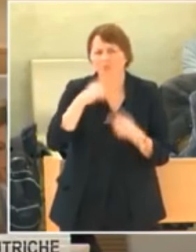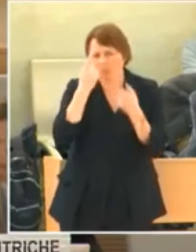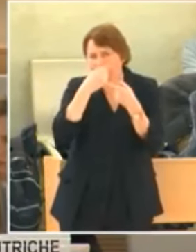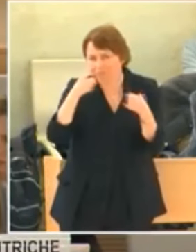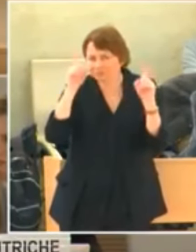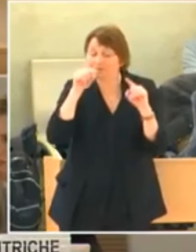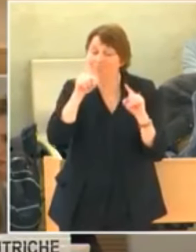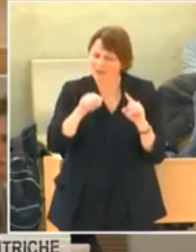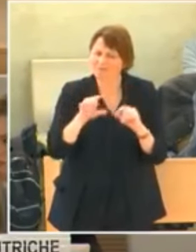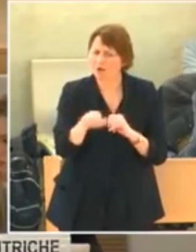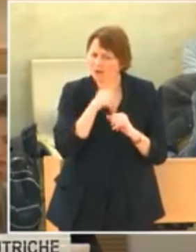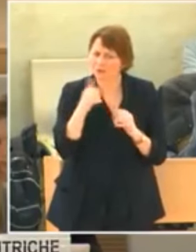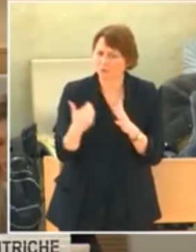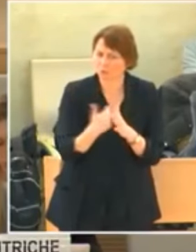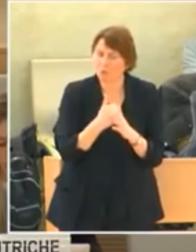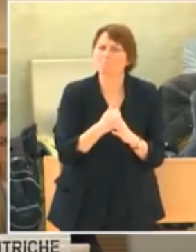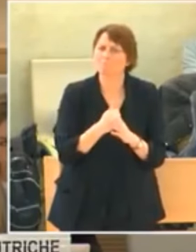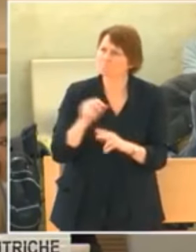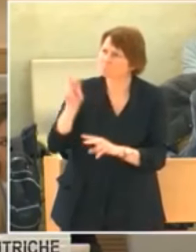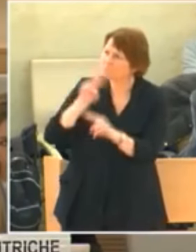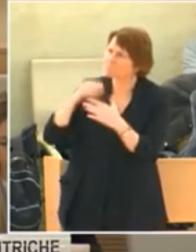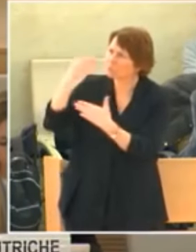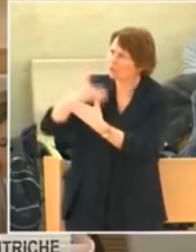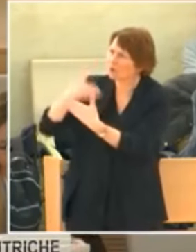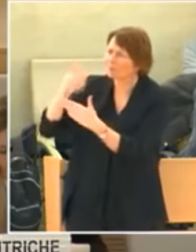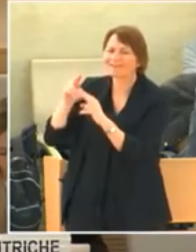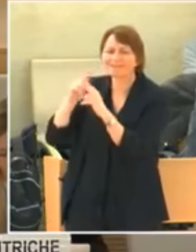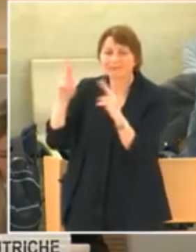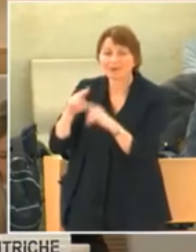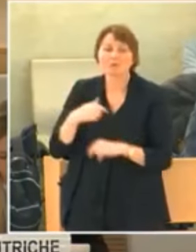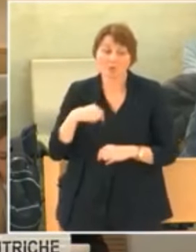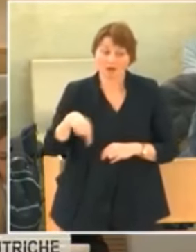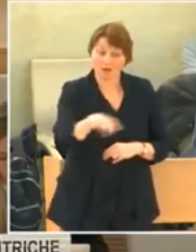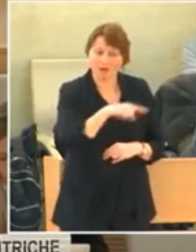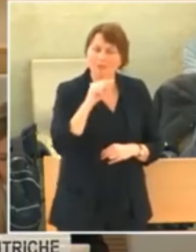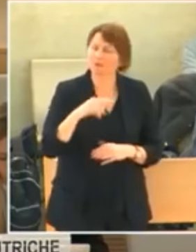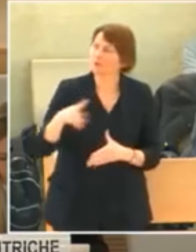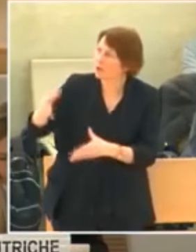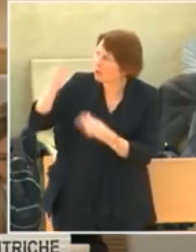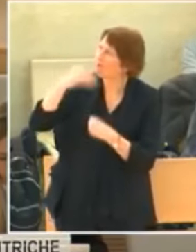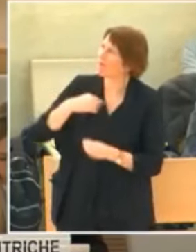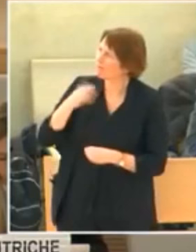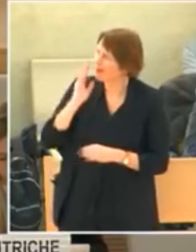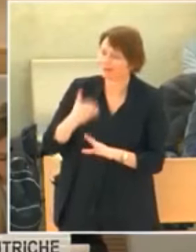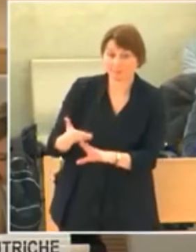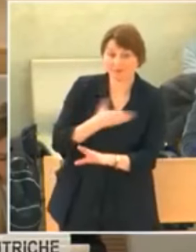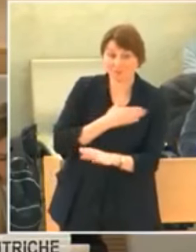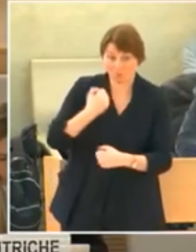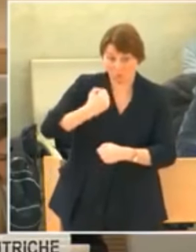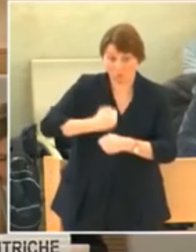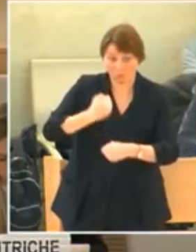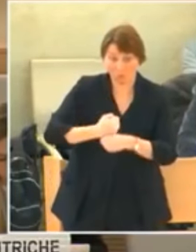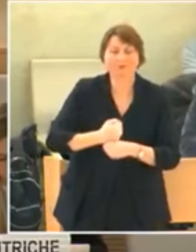international documents on human rights during mandatory trainings for recruitment to the prosecutors, officers and advocacy